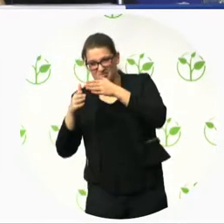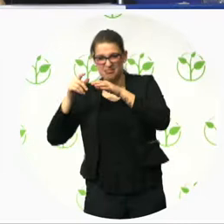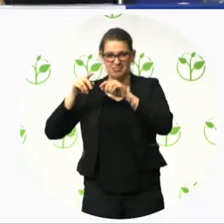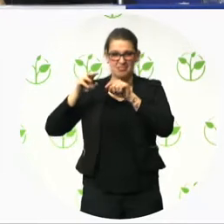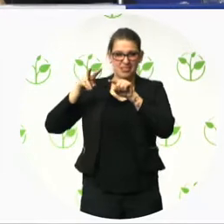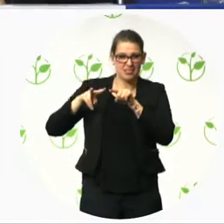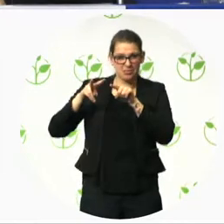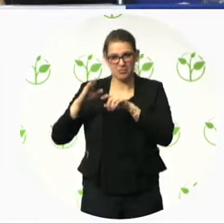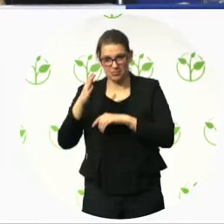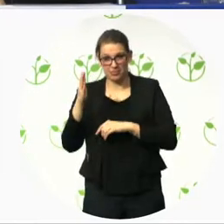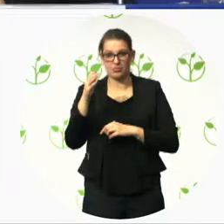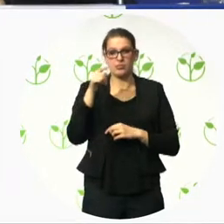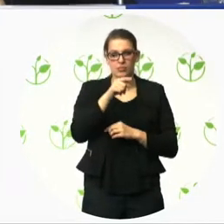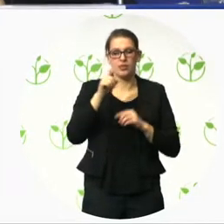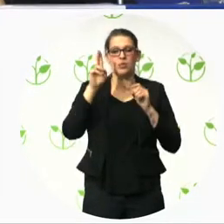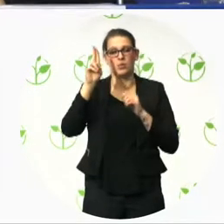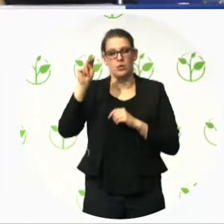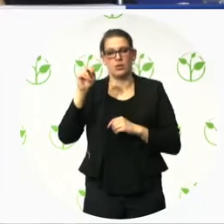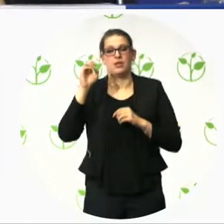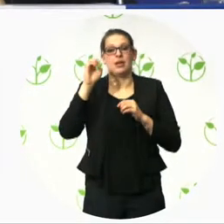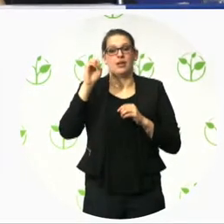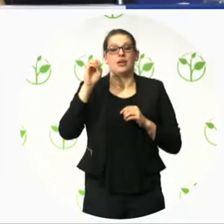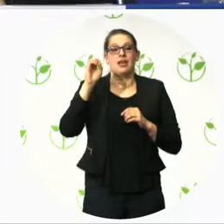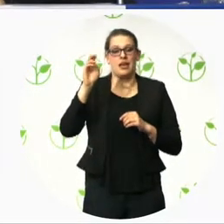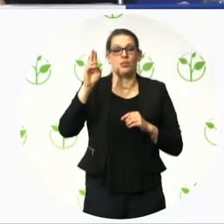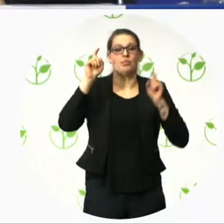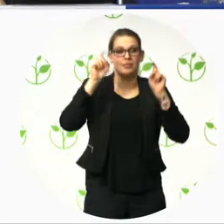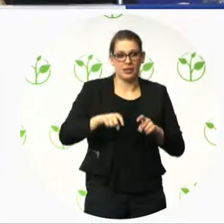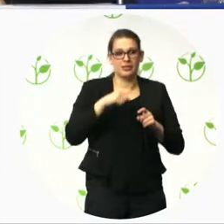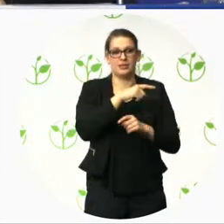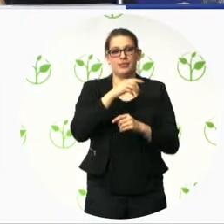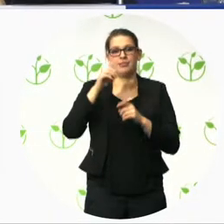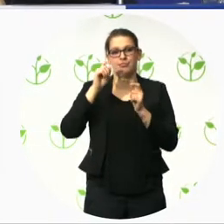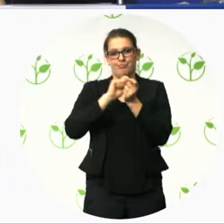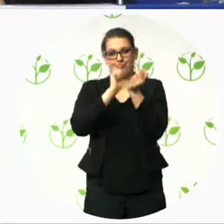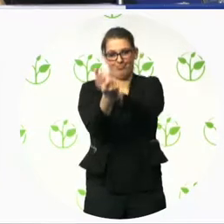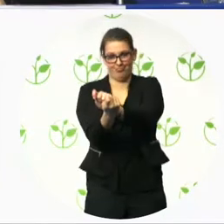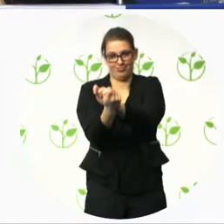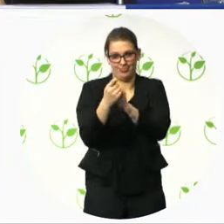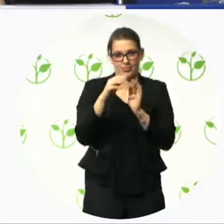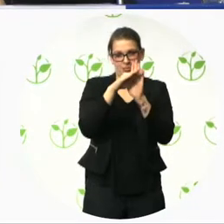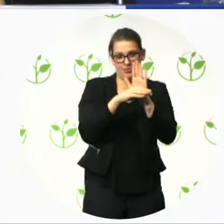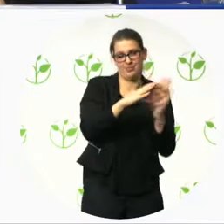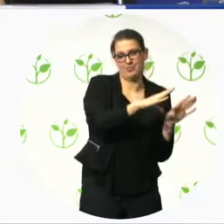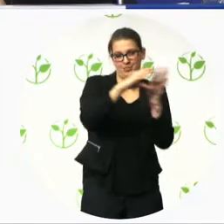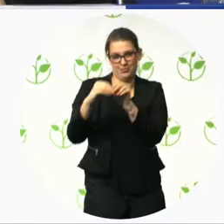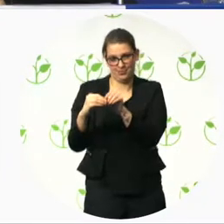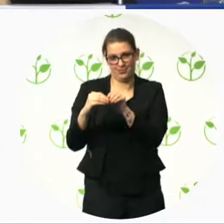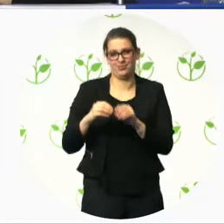accessibility requirements for mobile apps, accessibility statement, monitoring and reporting.